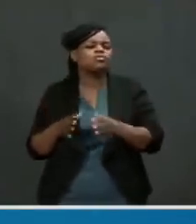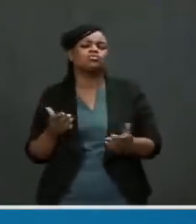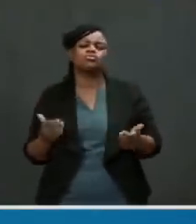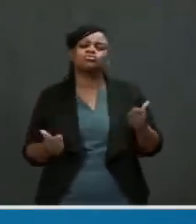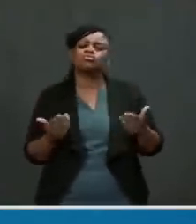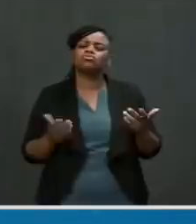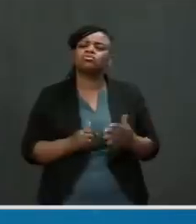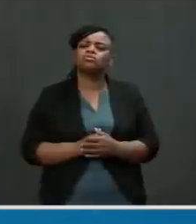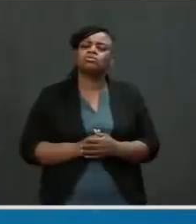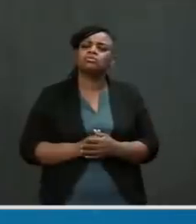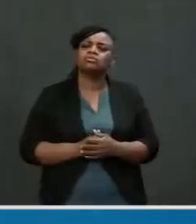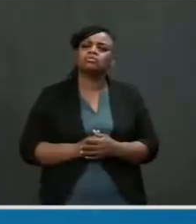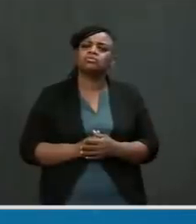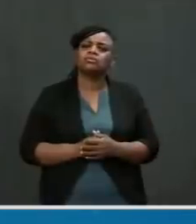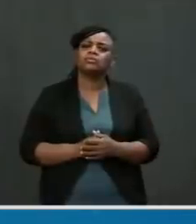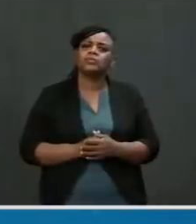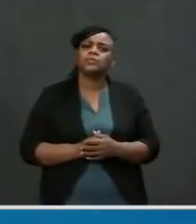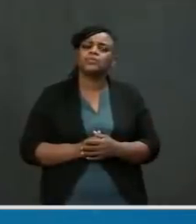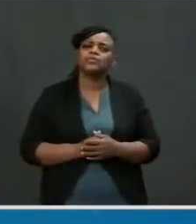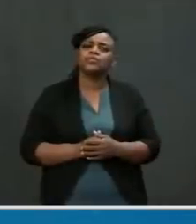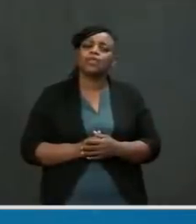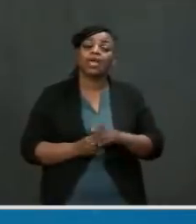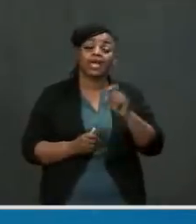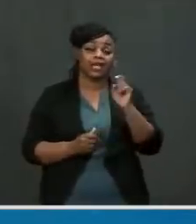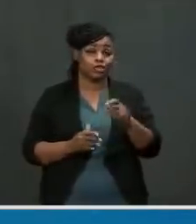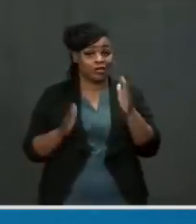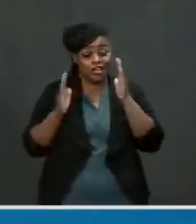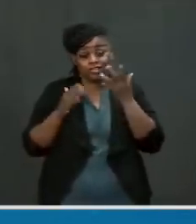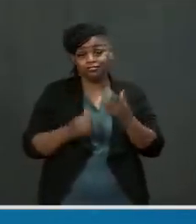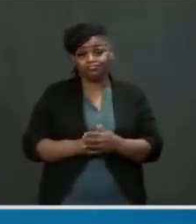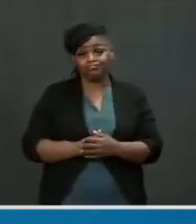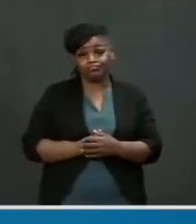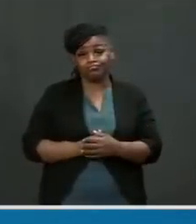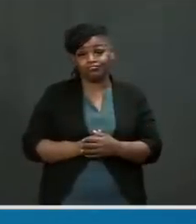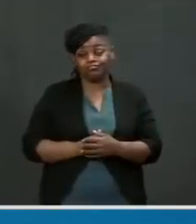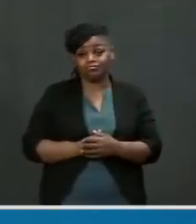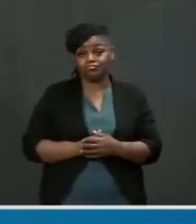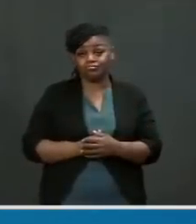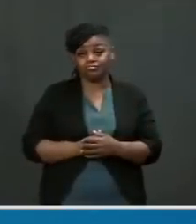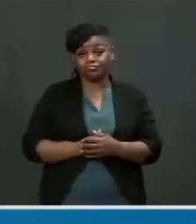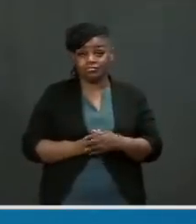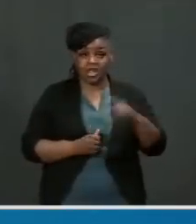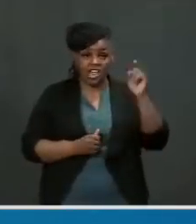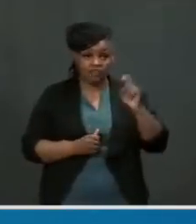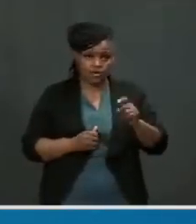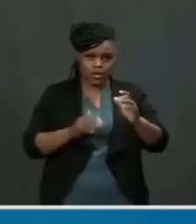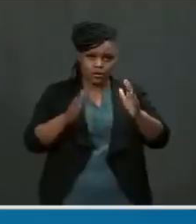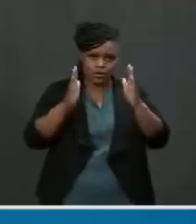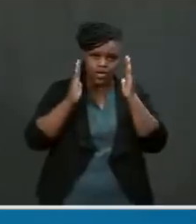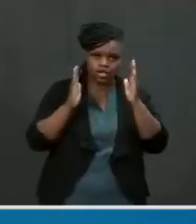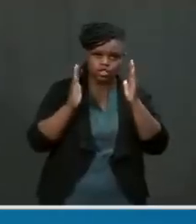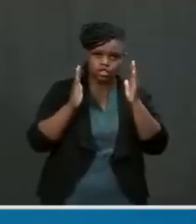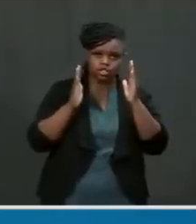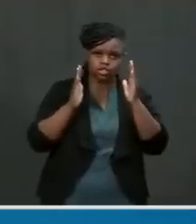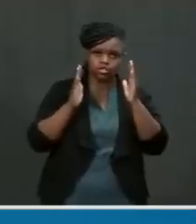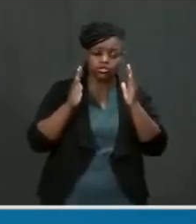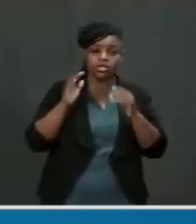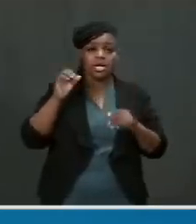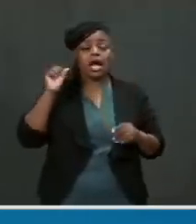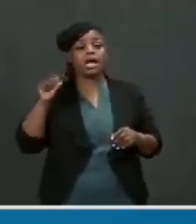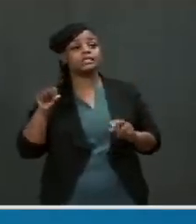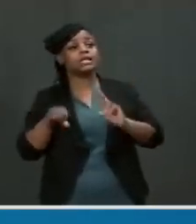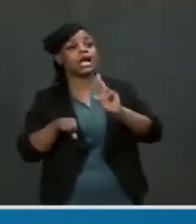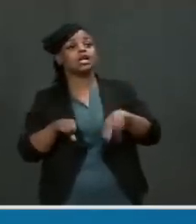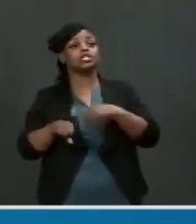And we need to pay attention to that. And we have to pay attention to it, yes, in the context of national security. But